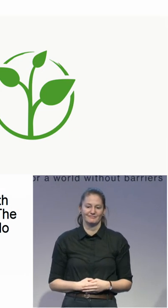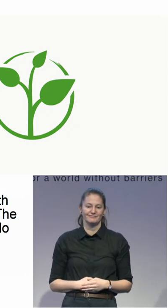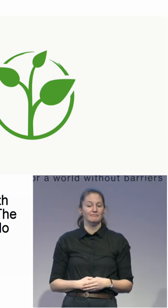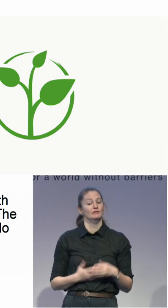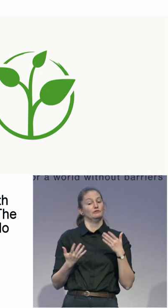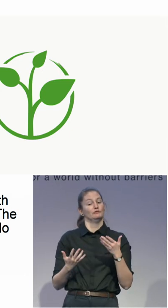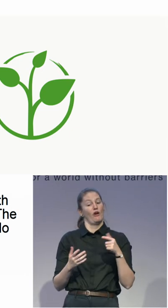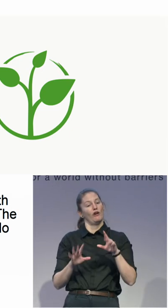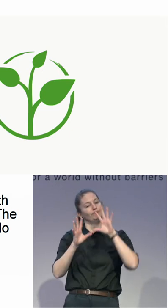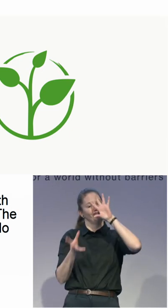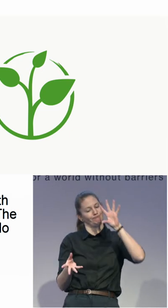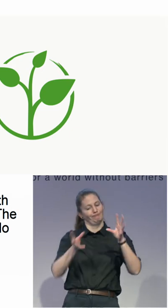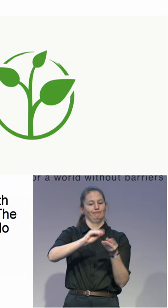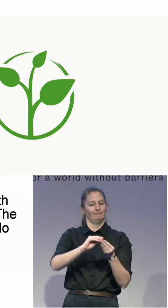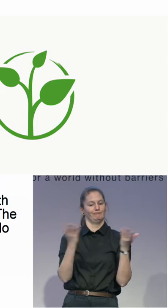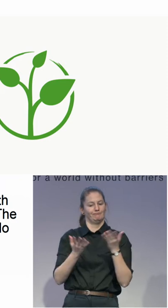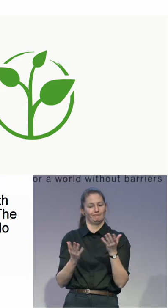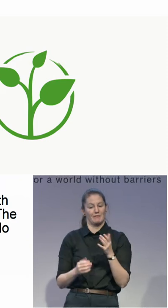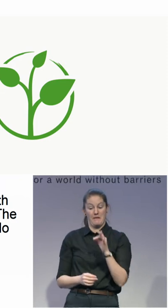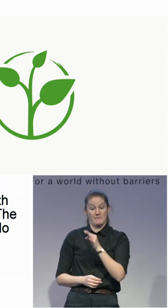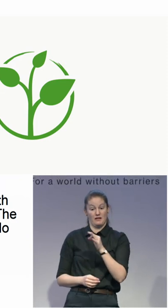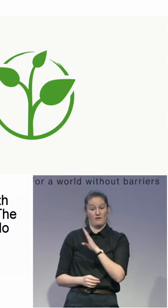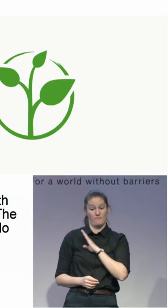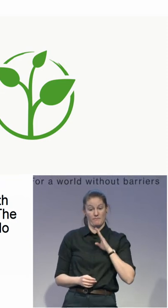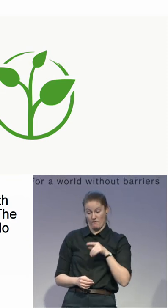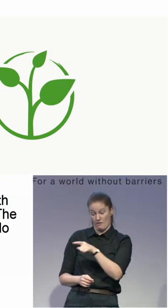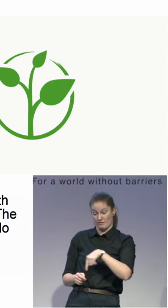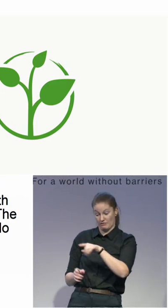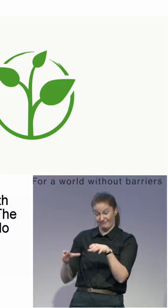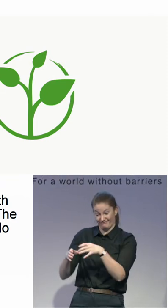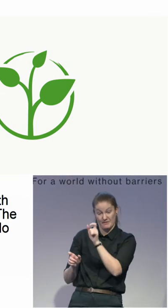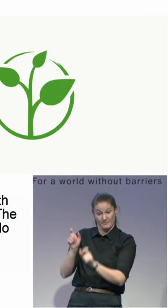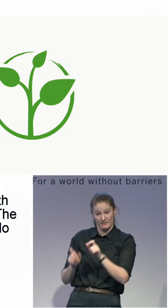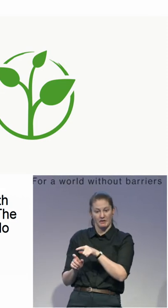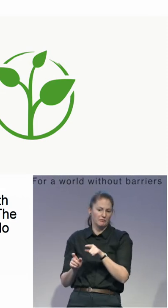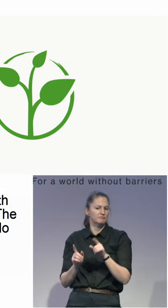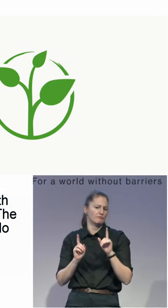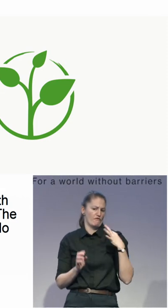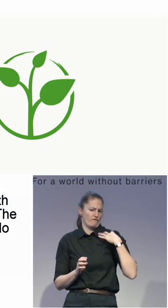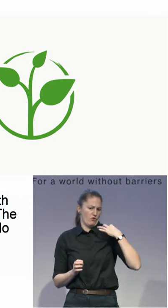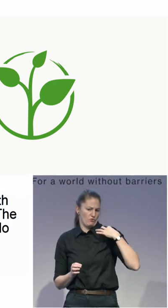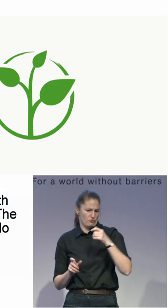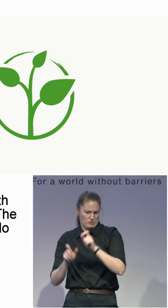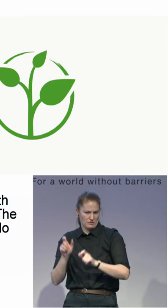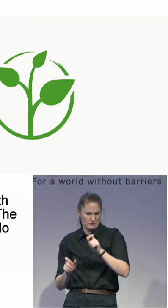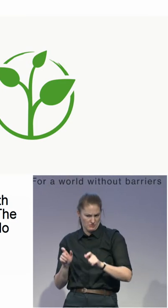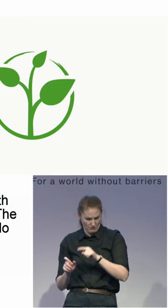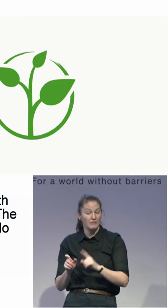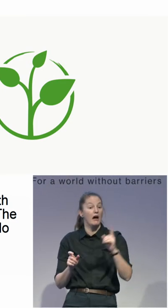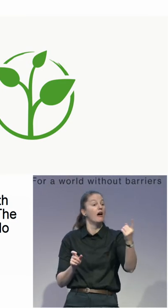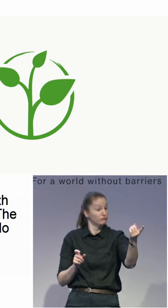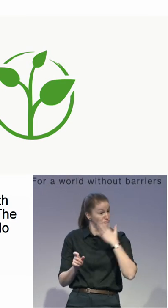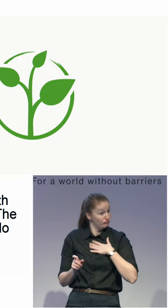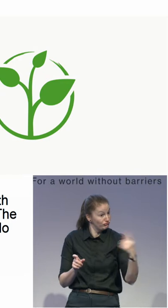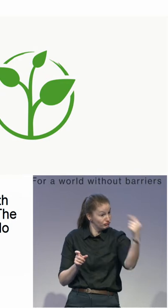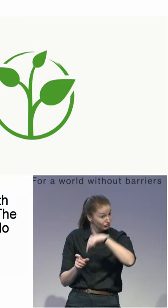they can also pay someone to support so that the person can really live his or her dreams and be integrated